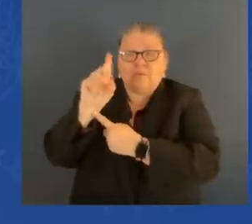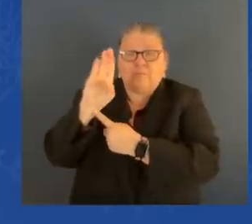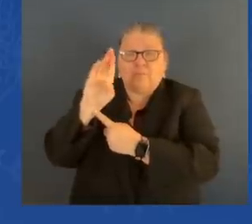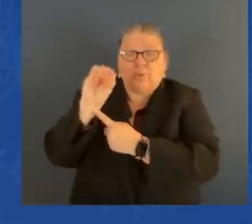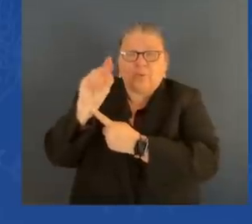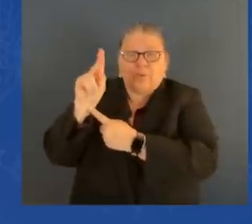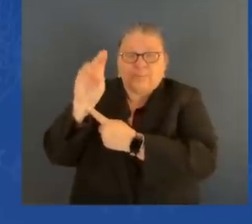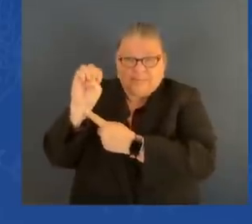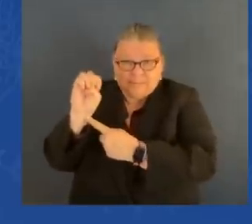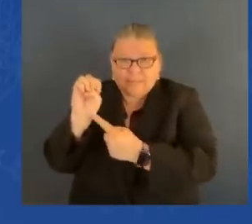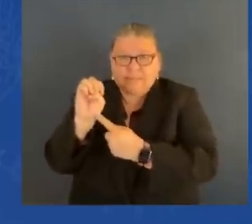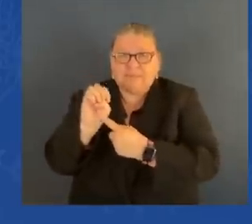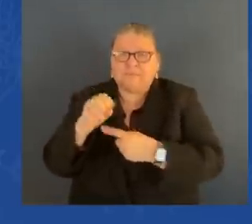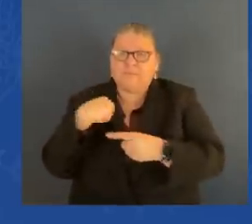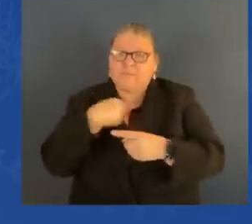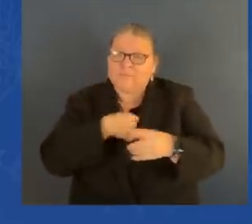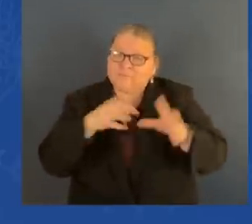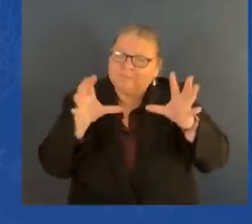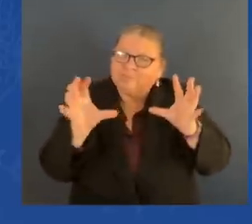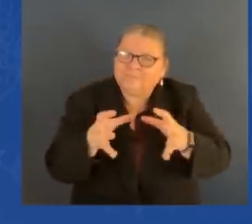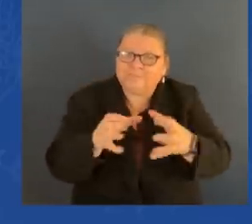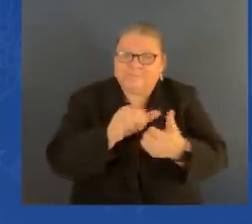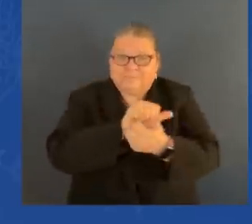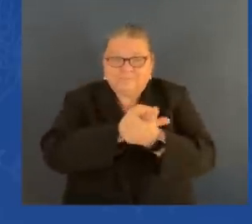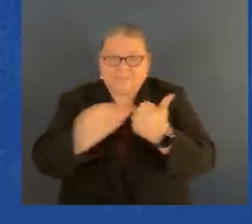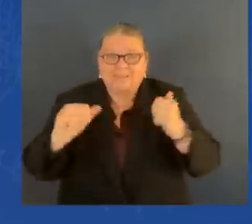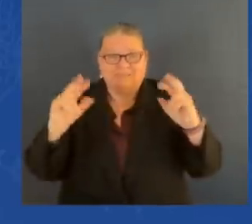the same side of the chamber in the back where Fritz was.